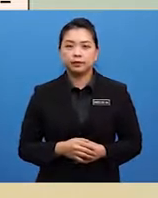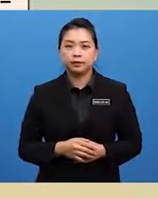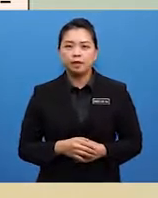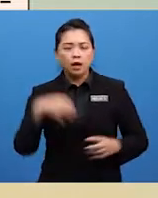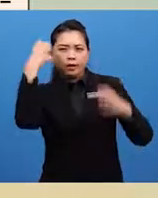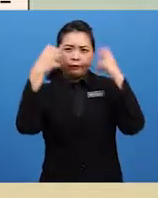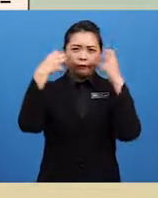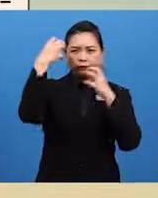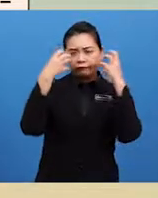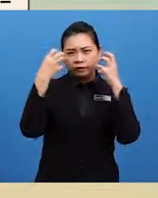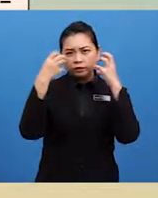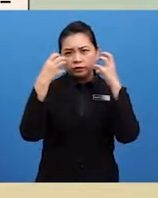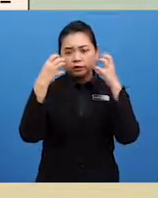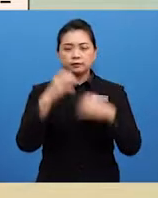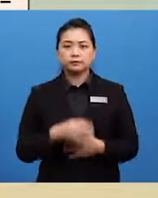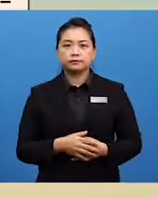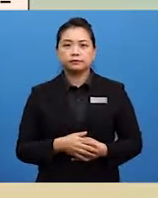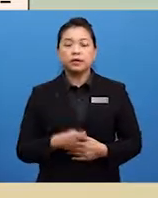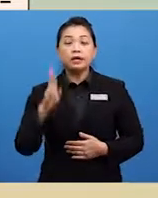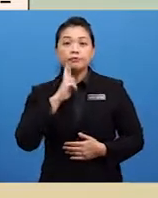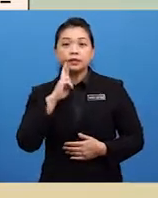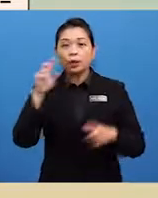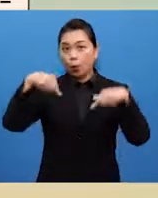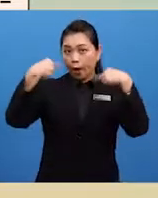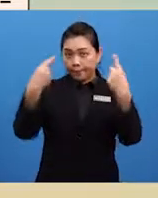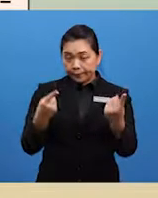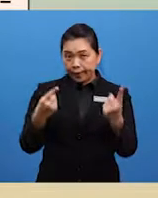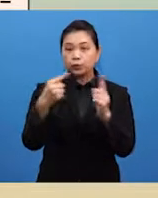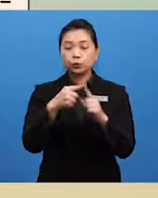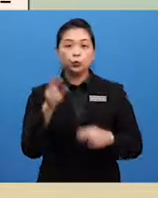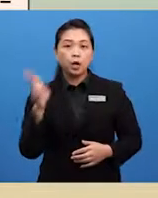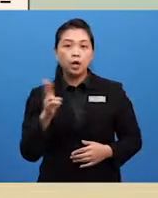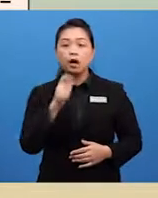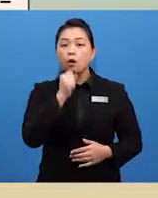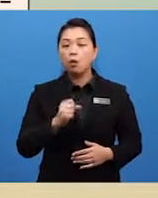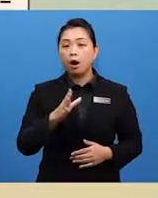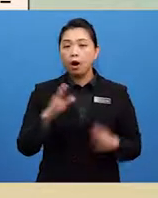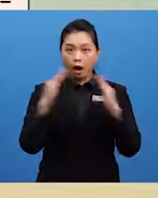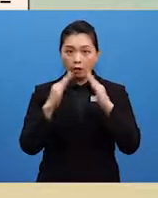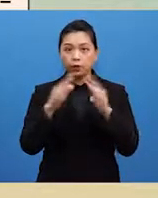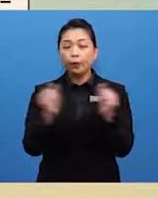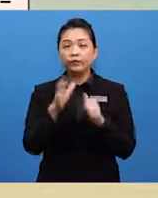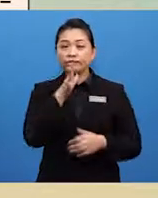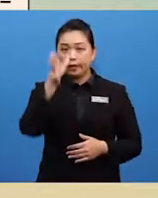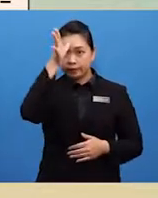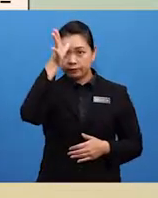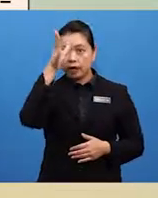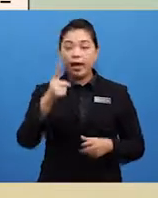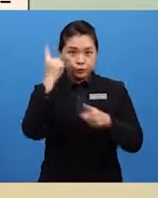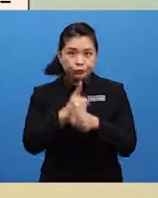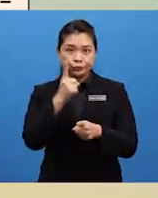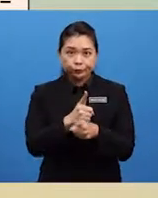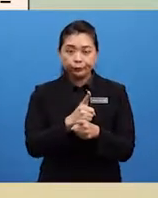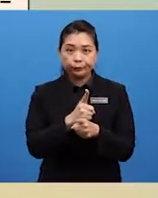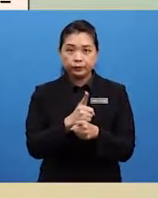Confused and curious, Rita went back to her old house with her parents, and true enough, there